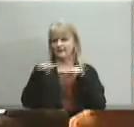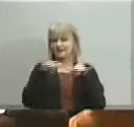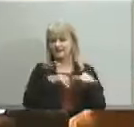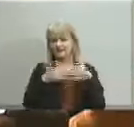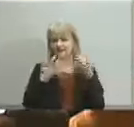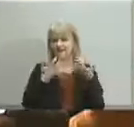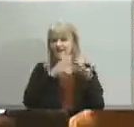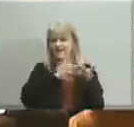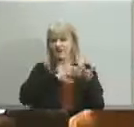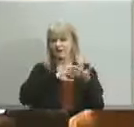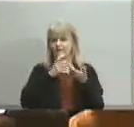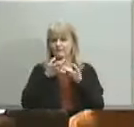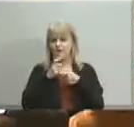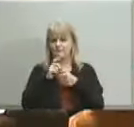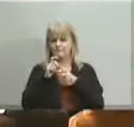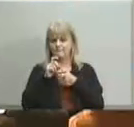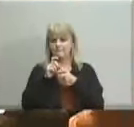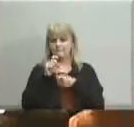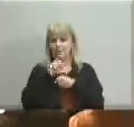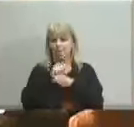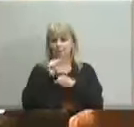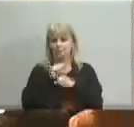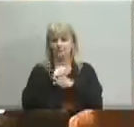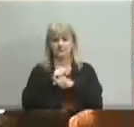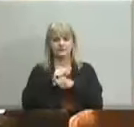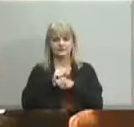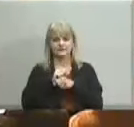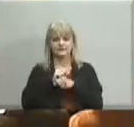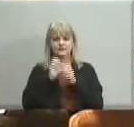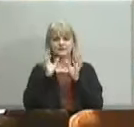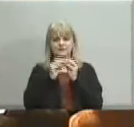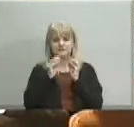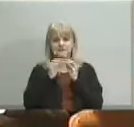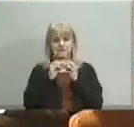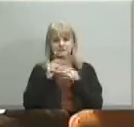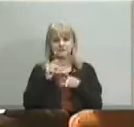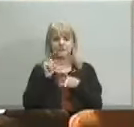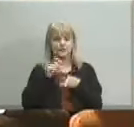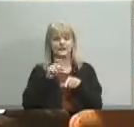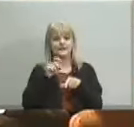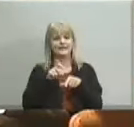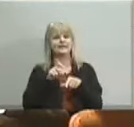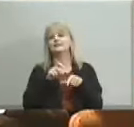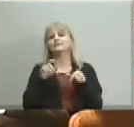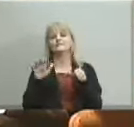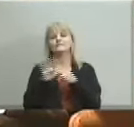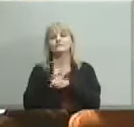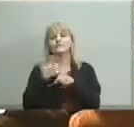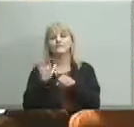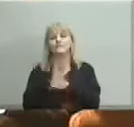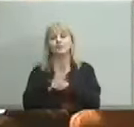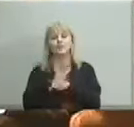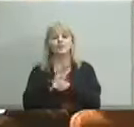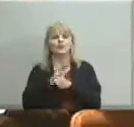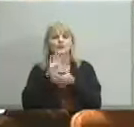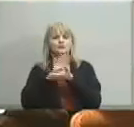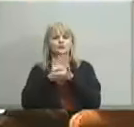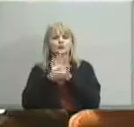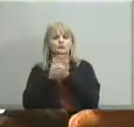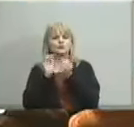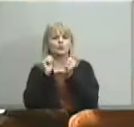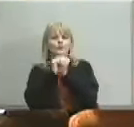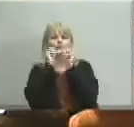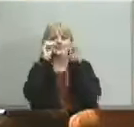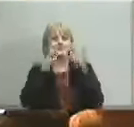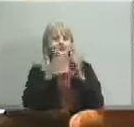we need a human resources capability that will fill the pipeline with teachers before october 15th or whenever the